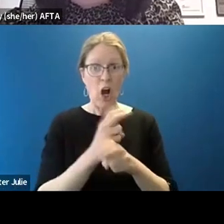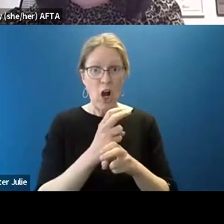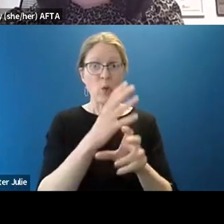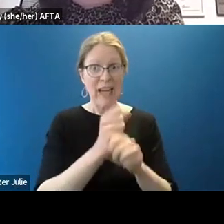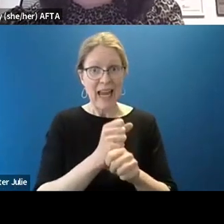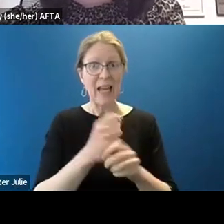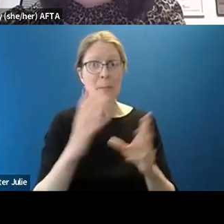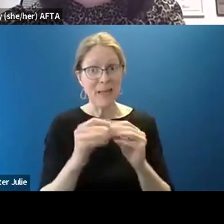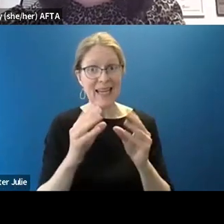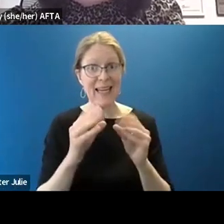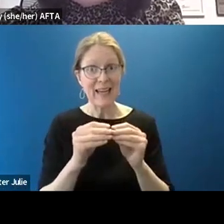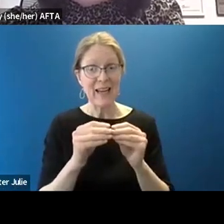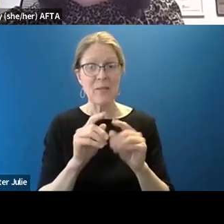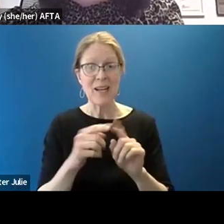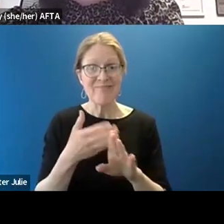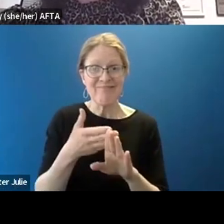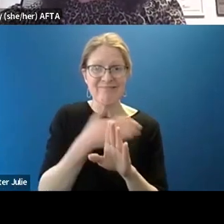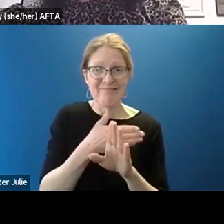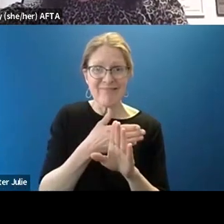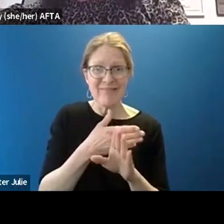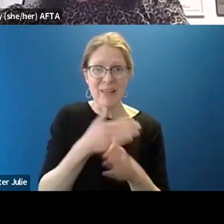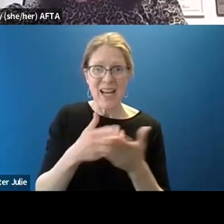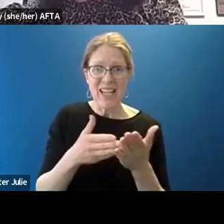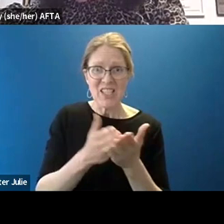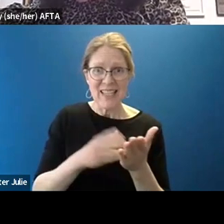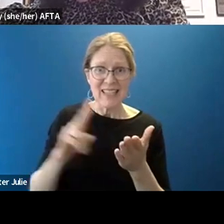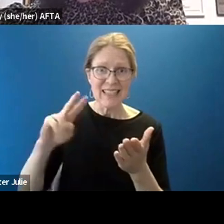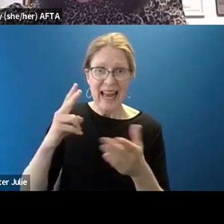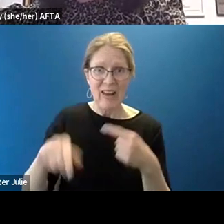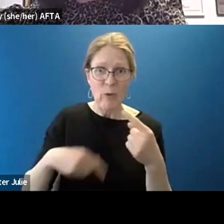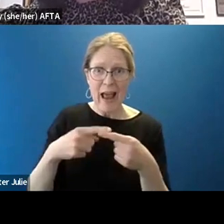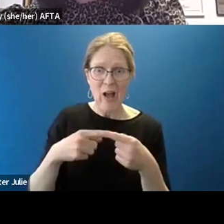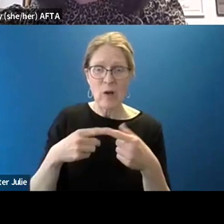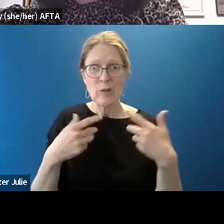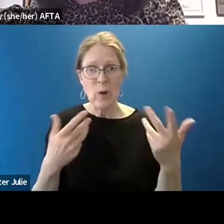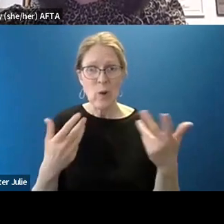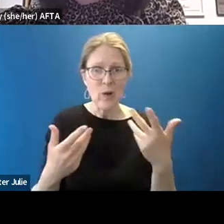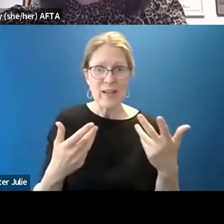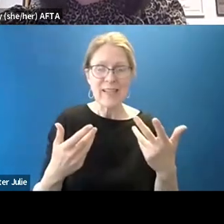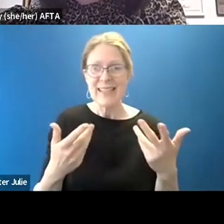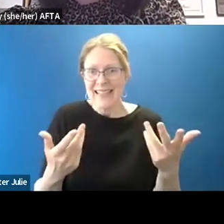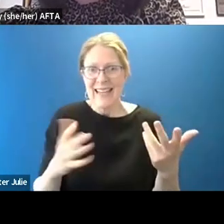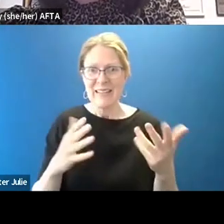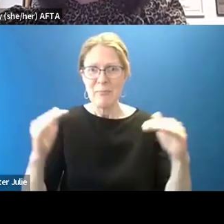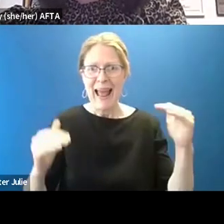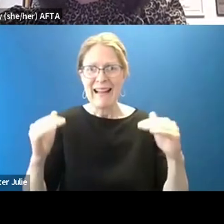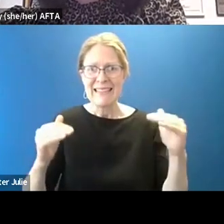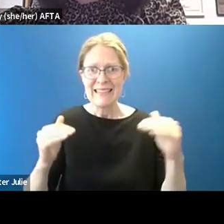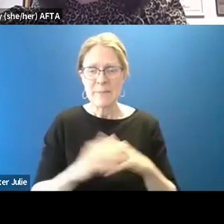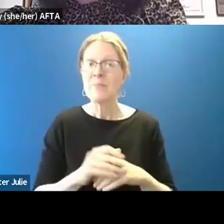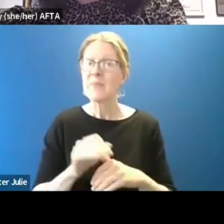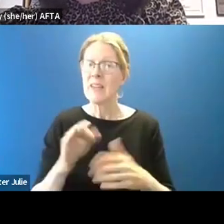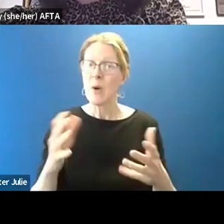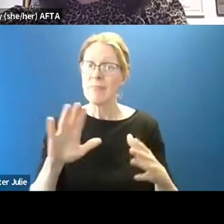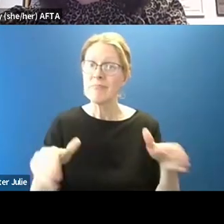but at the same time, it's also right before budgets, you know, the second round of the budget. So it's it's a balancing act. And then if you want to introduce an idea